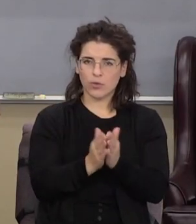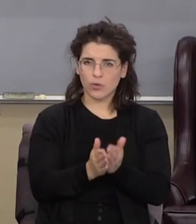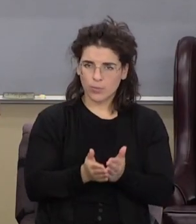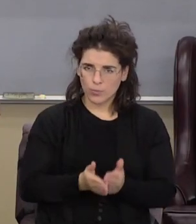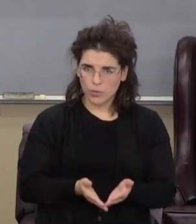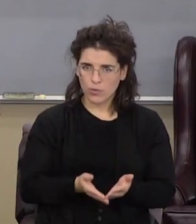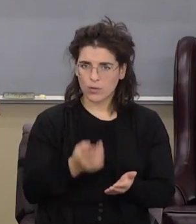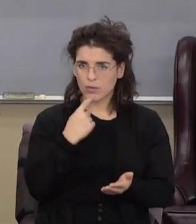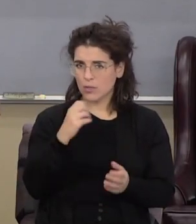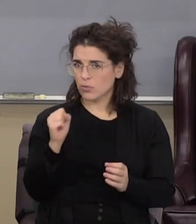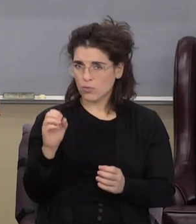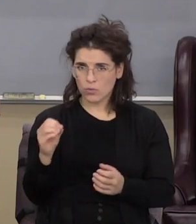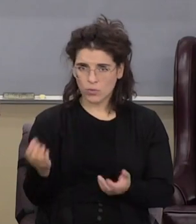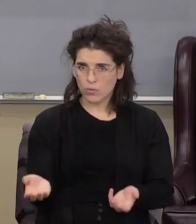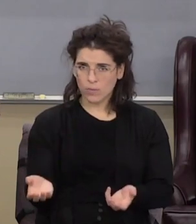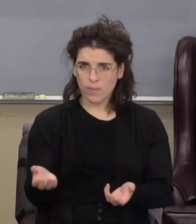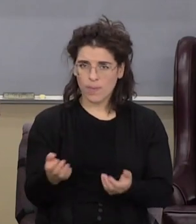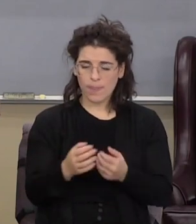And I say, so?